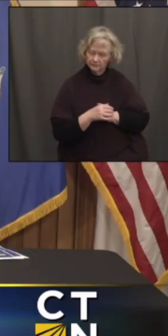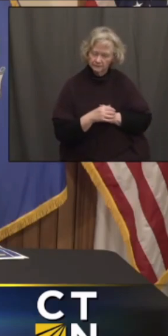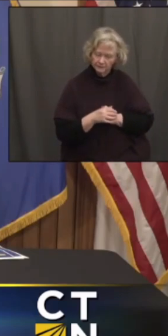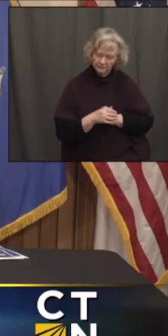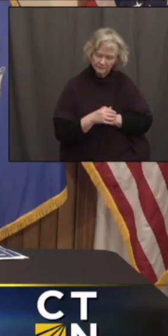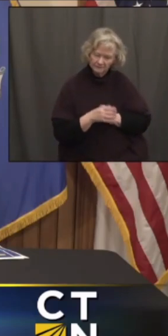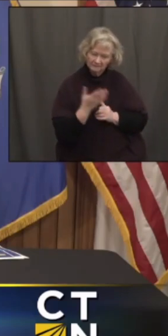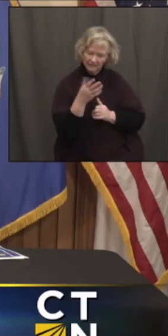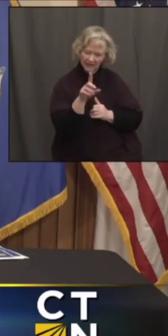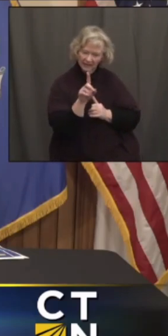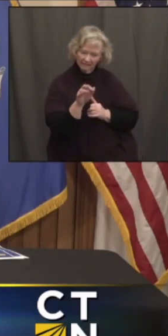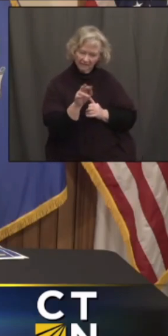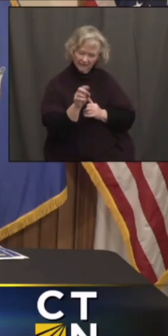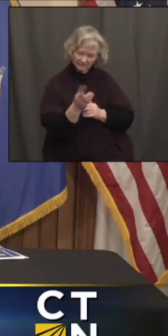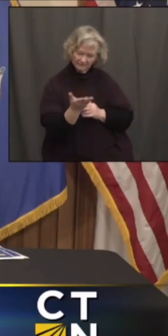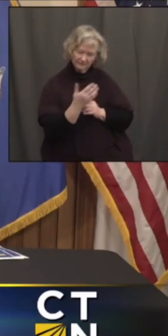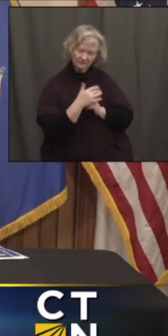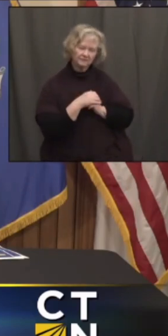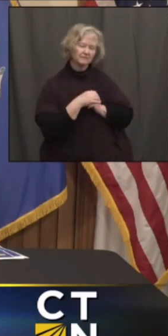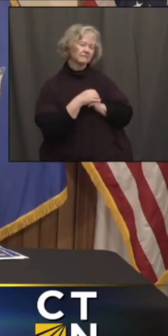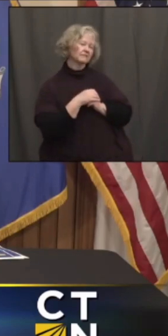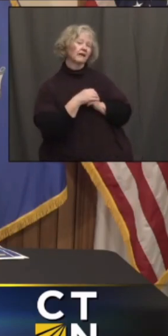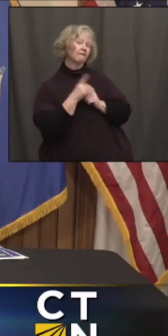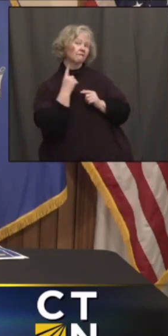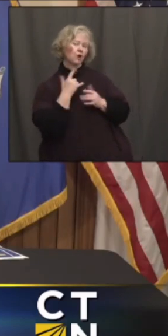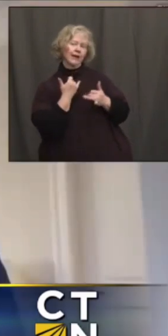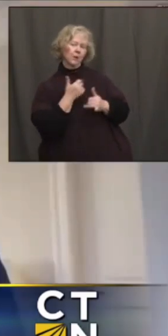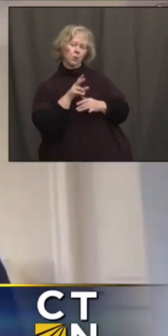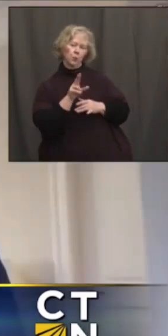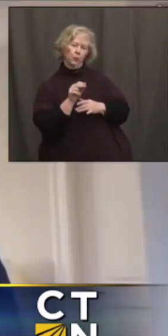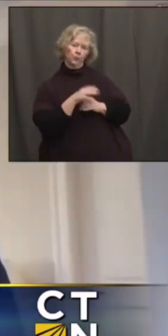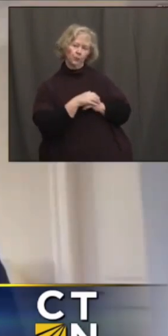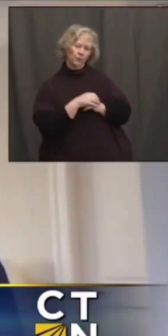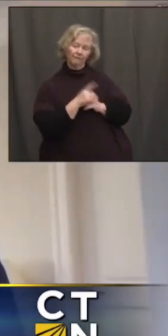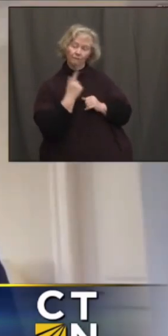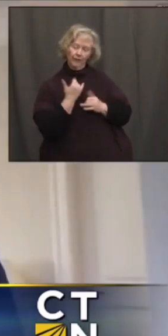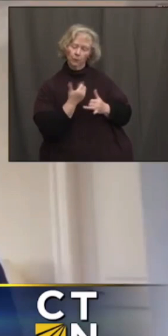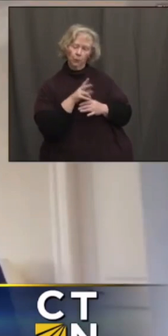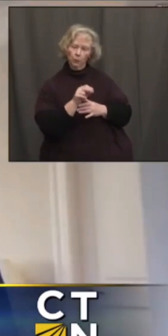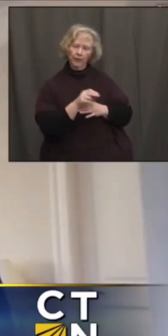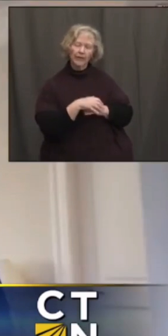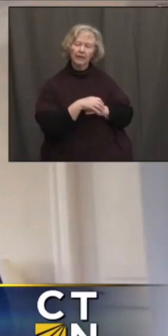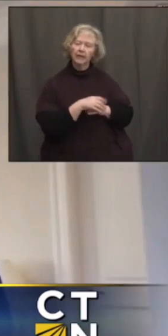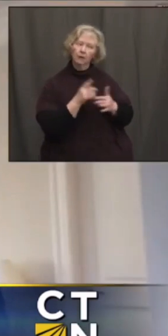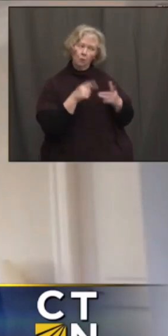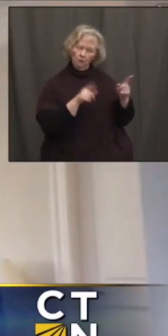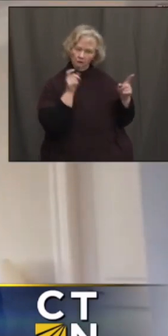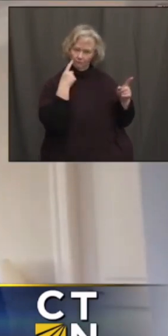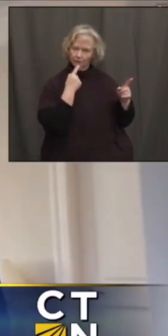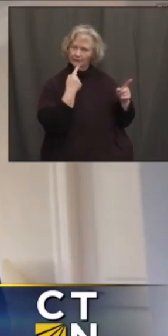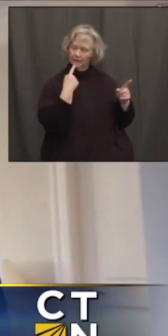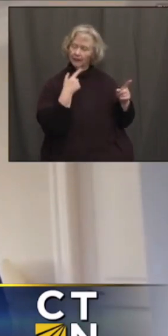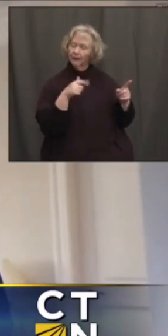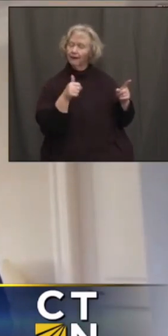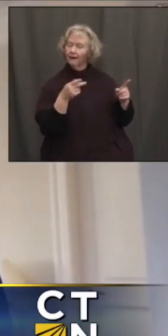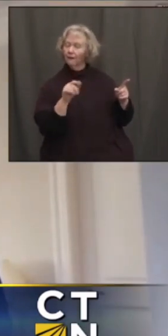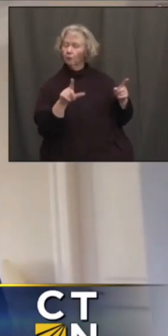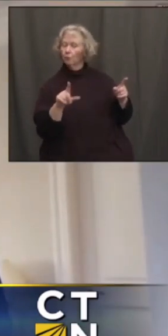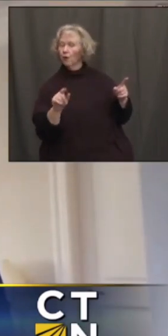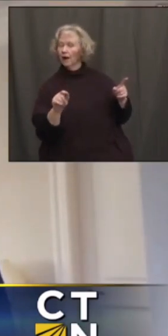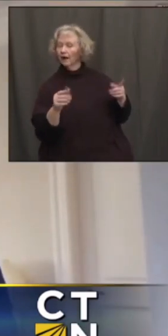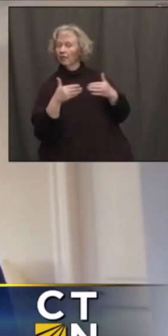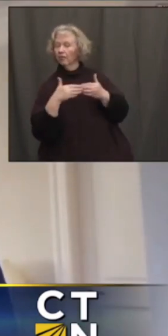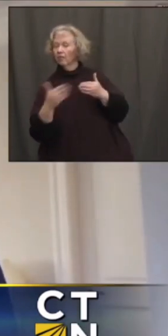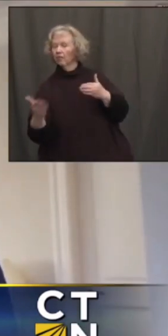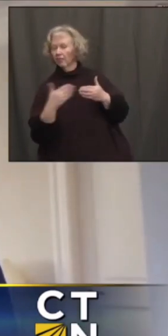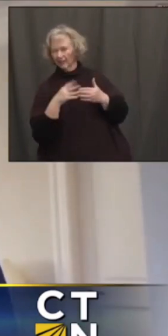Why don't you take that, David? Yeah, not right now is the short answer. You know, as the governor mentioned, April 20th is coming up, and we'll